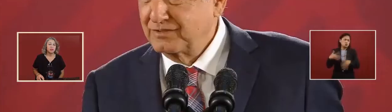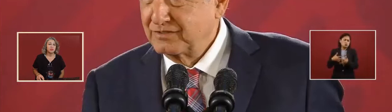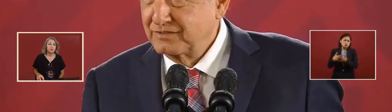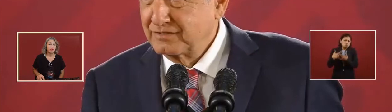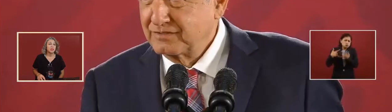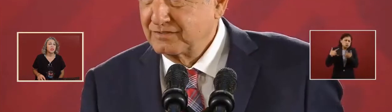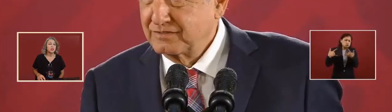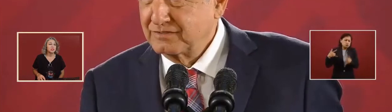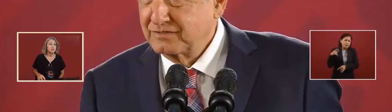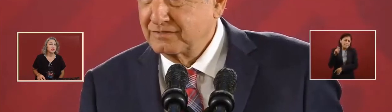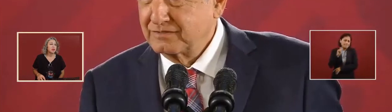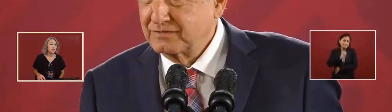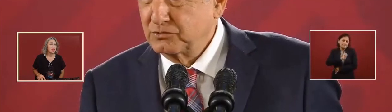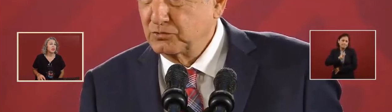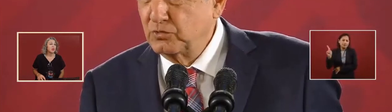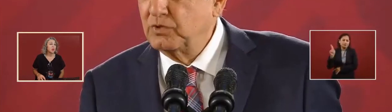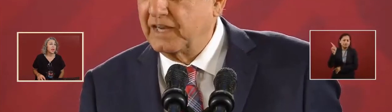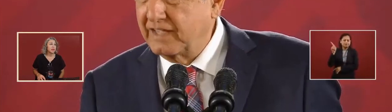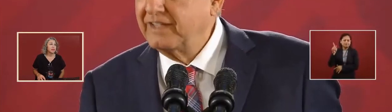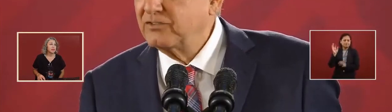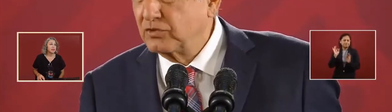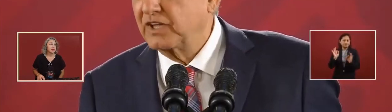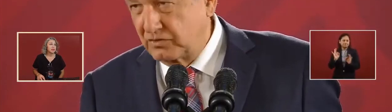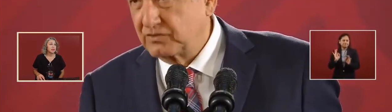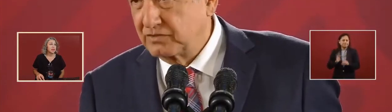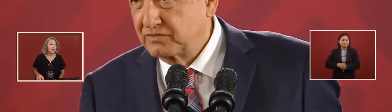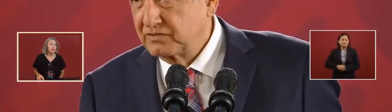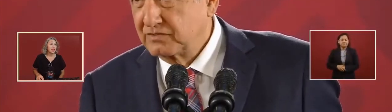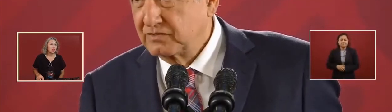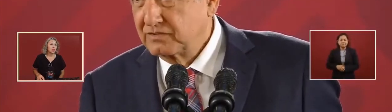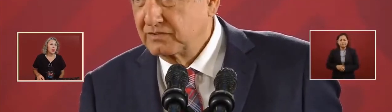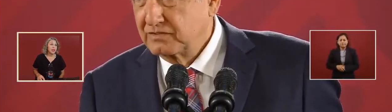grand, a great historian.